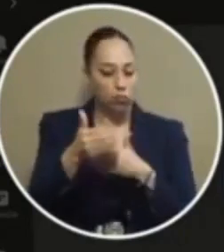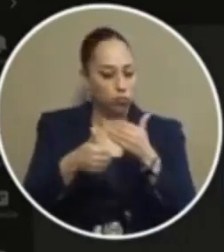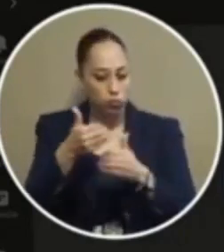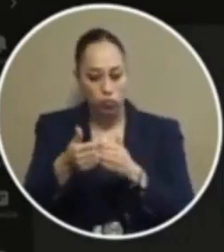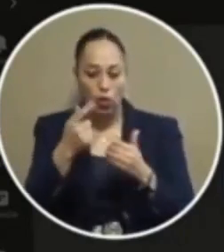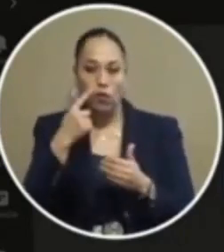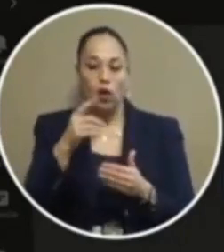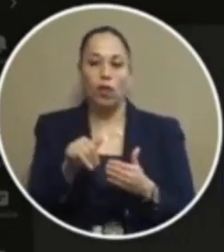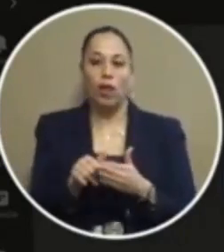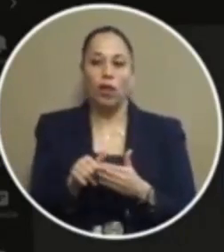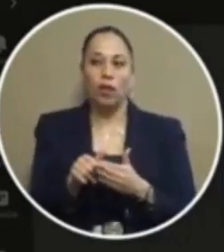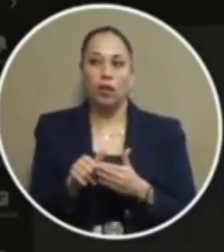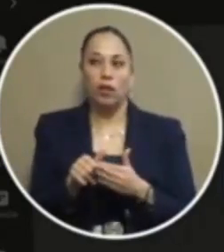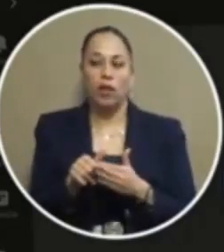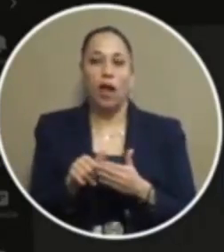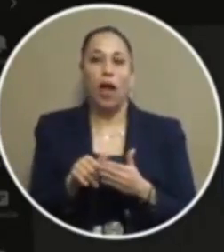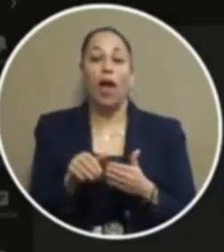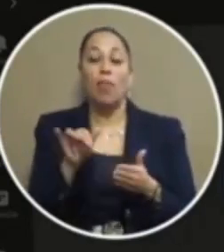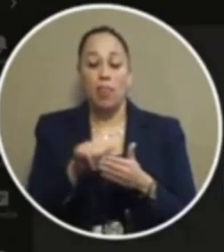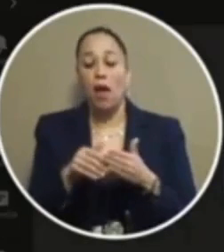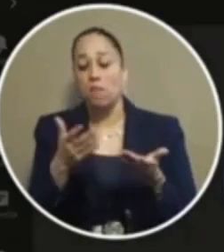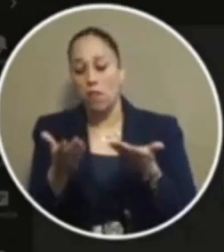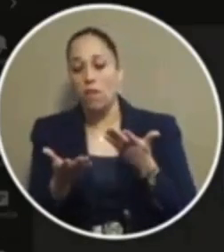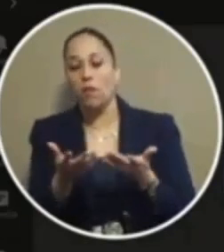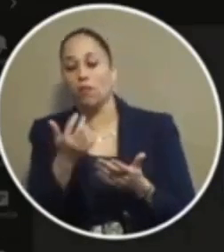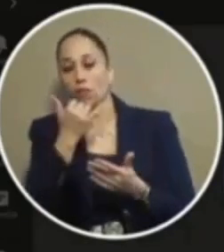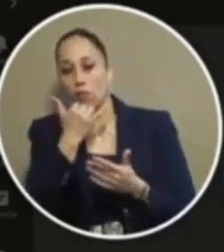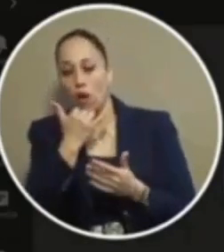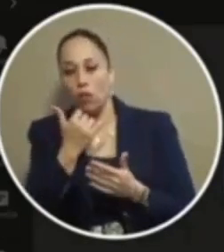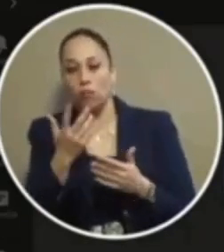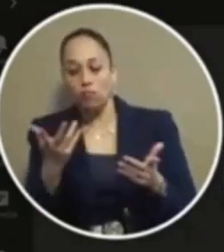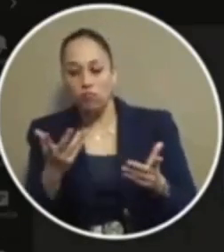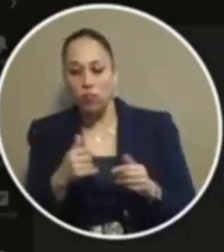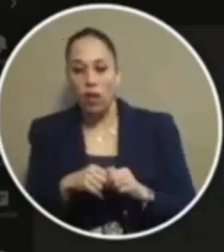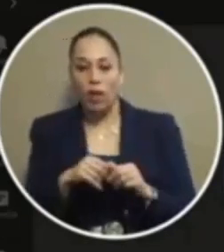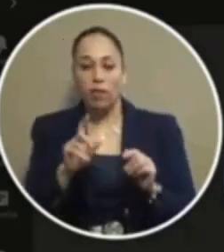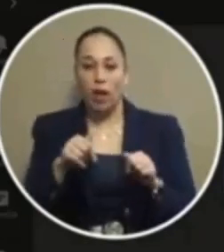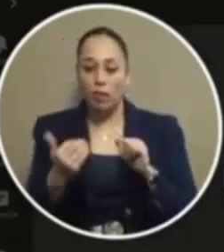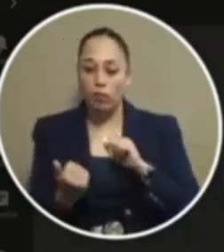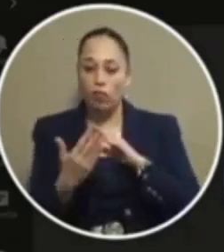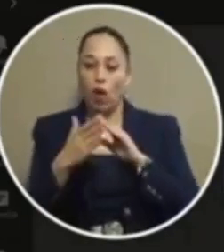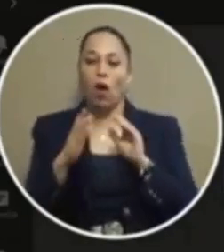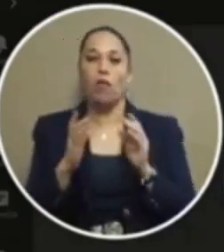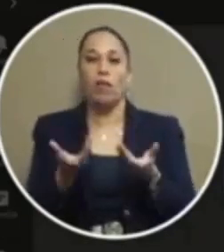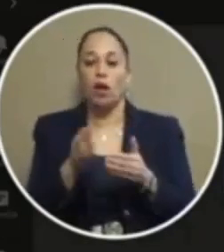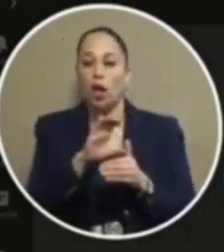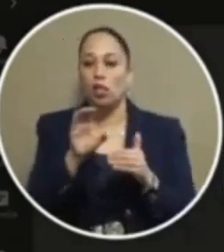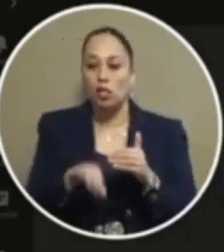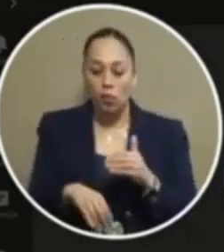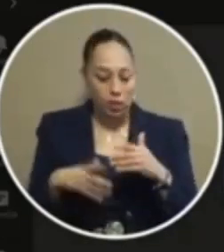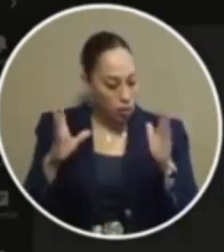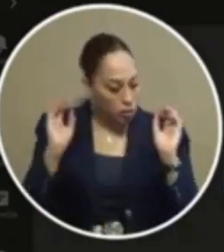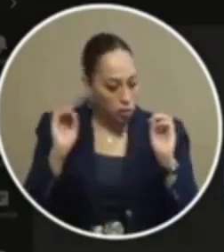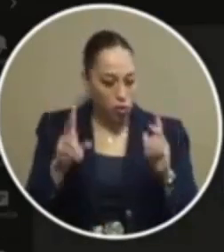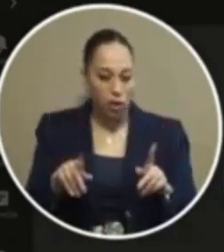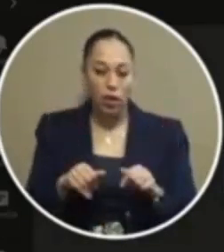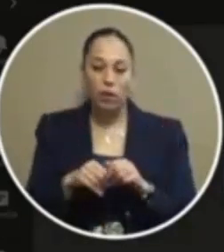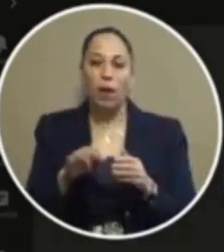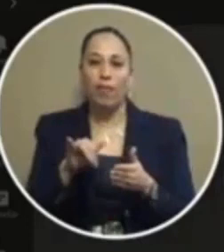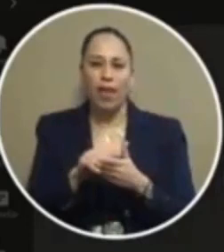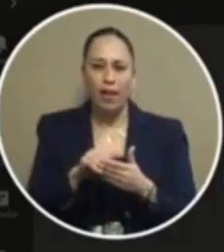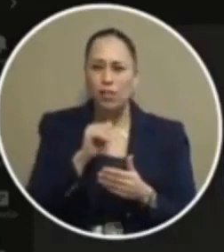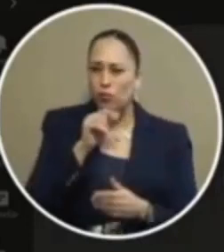them okay they made it they made a mistake and they have to answer for the consequences take the incarceration part out it's